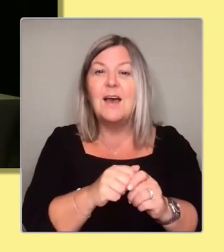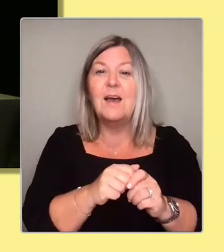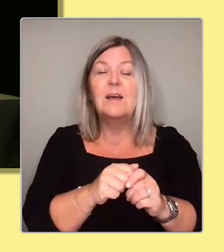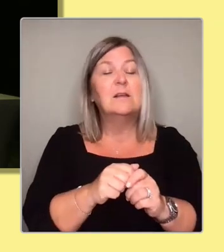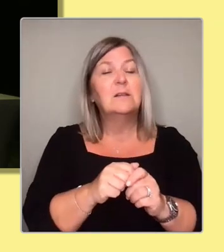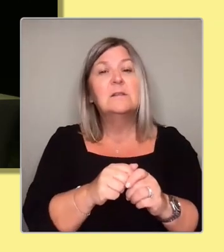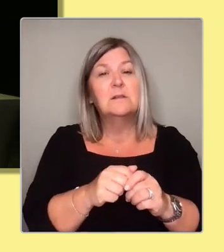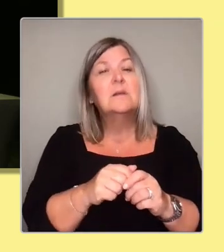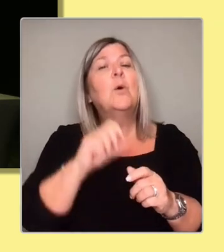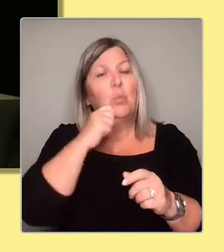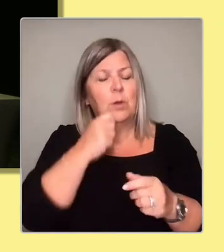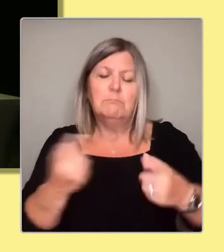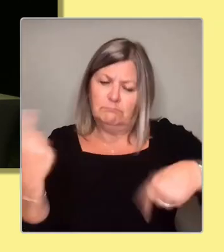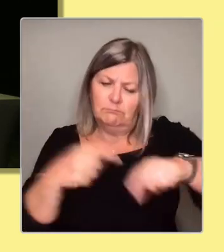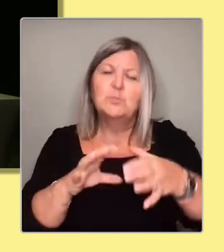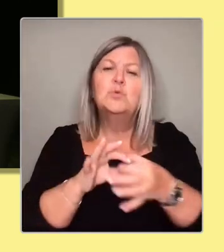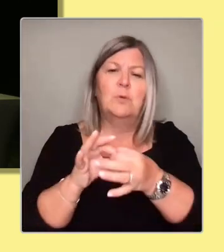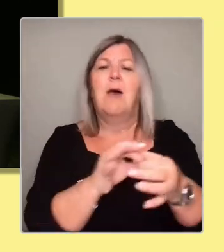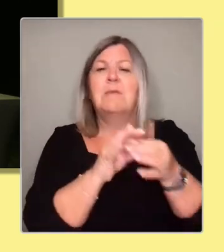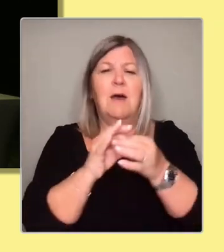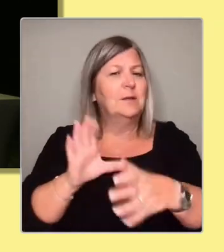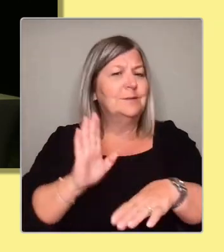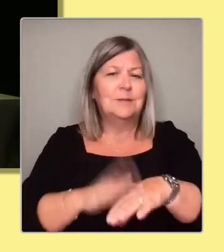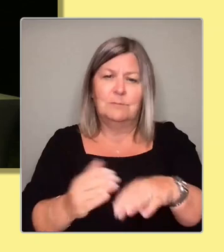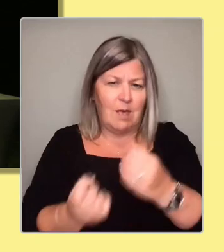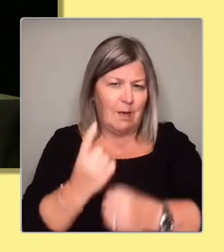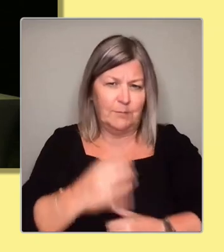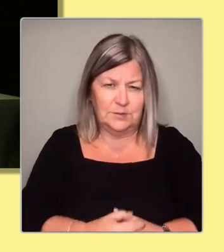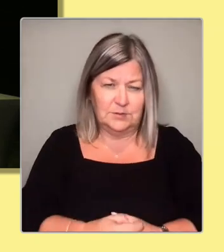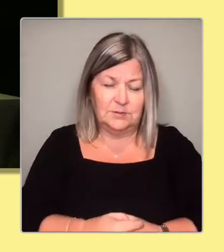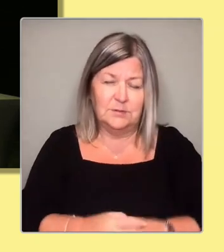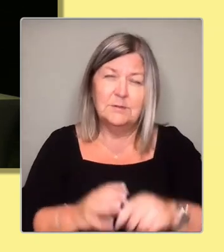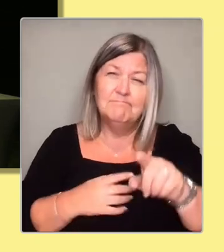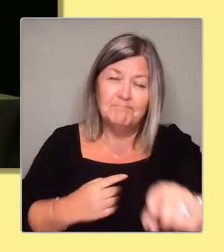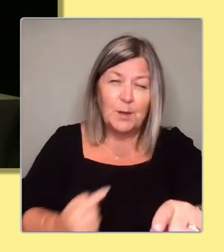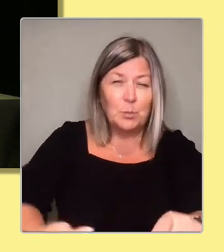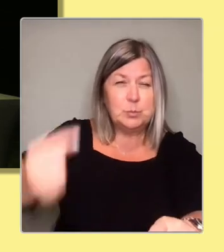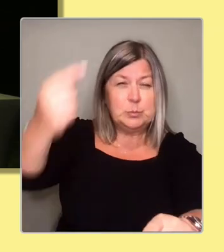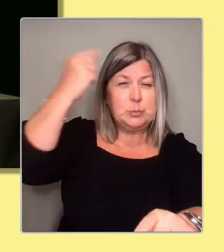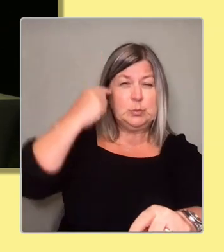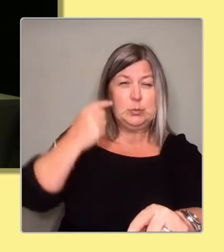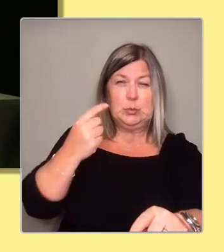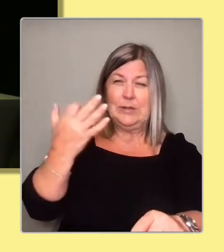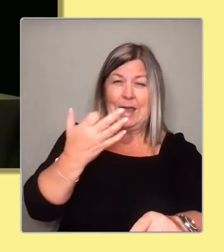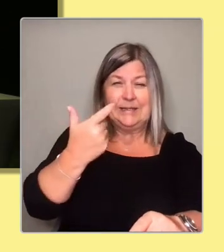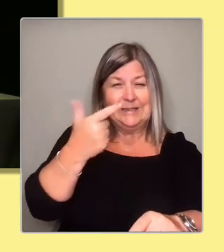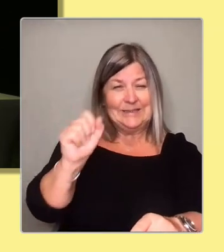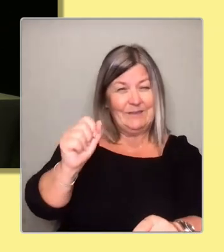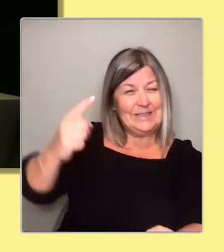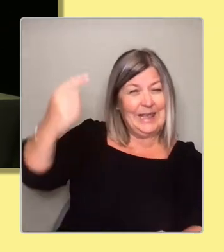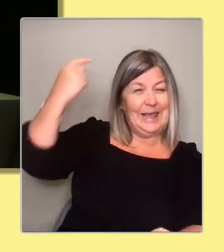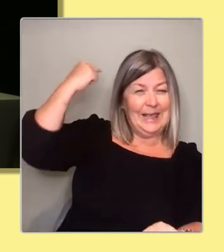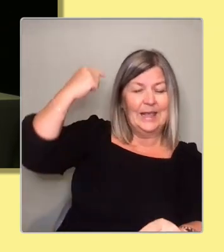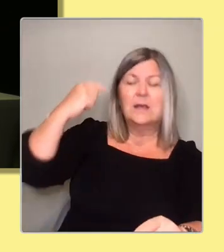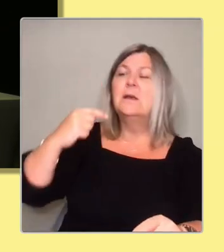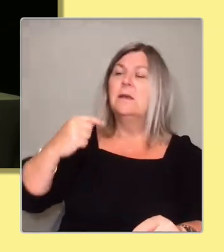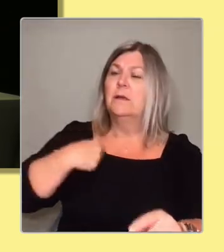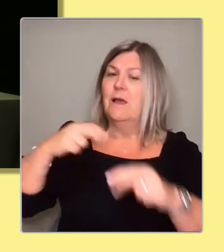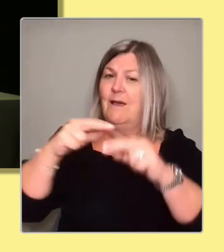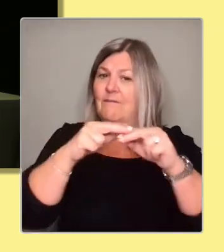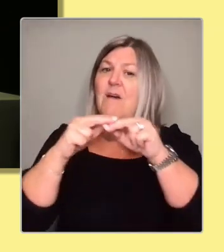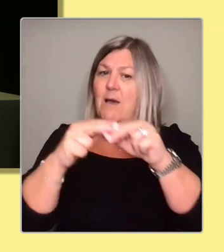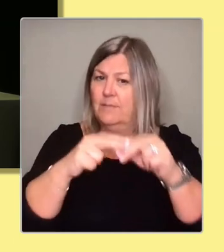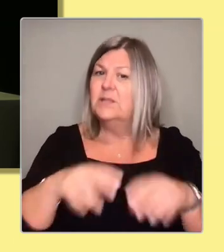70s, which is perhaps a time that maybe more of you can remember than I can, my family started some of the first